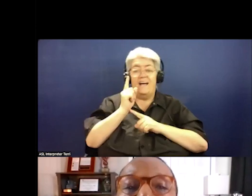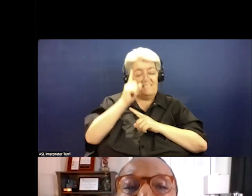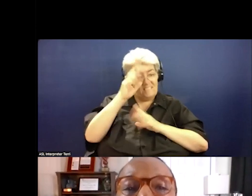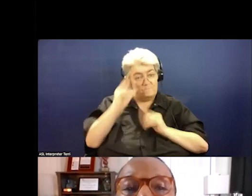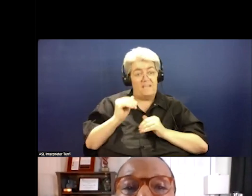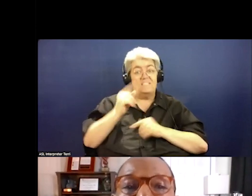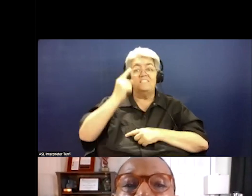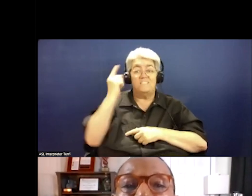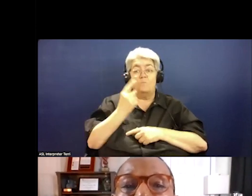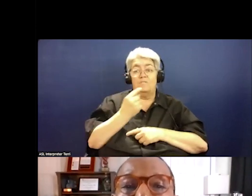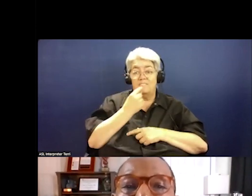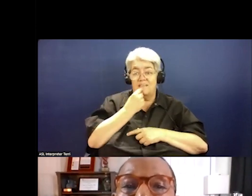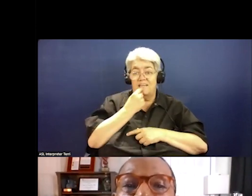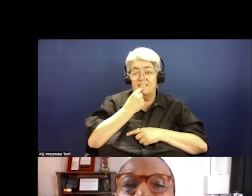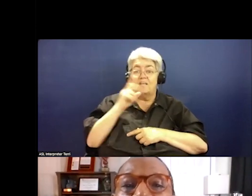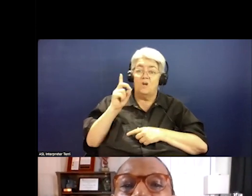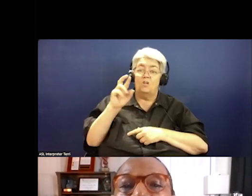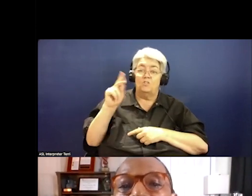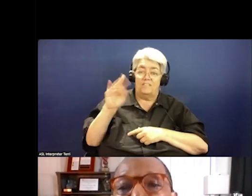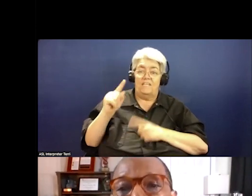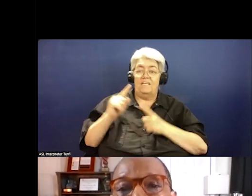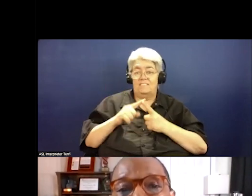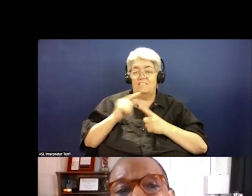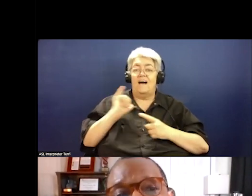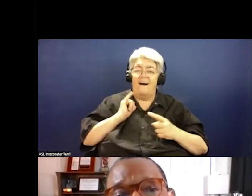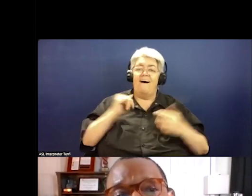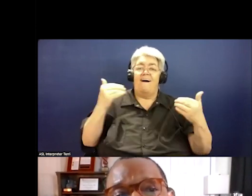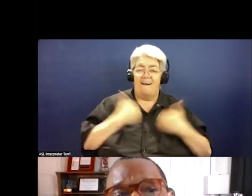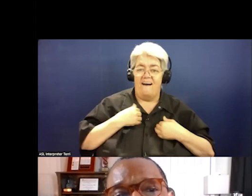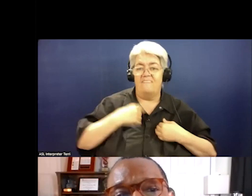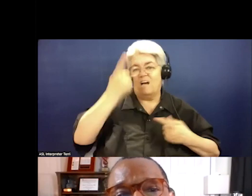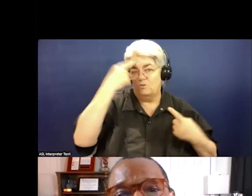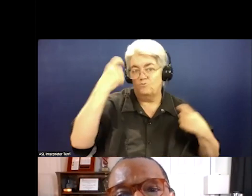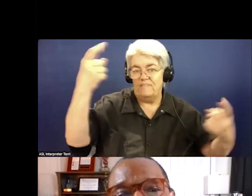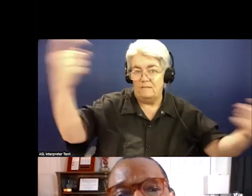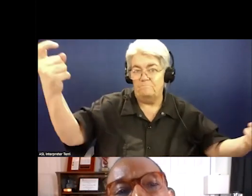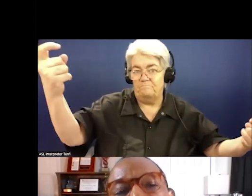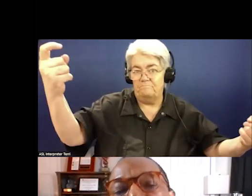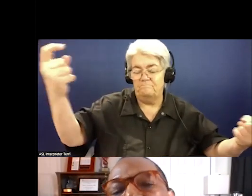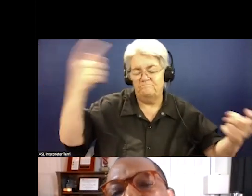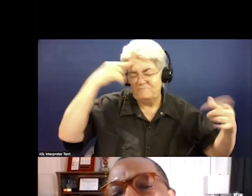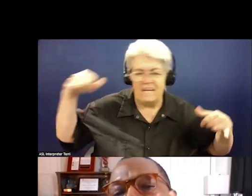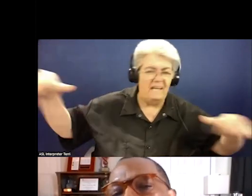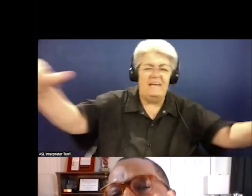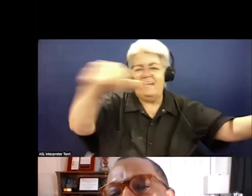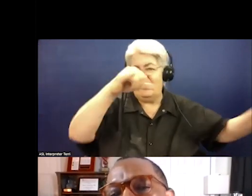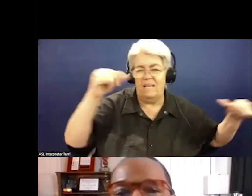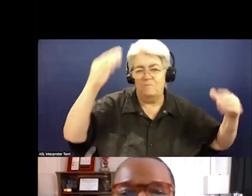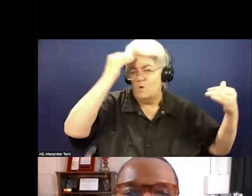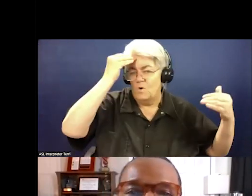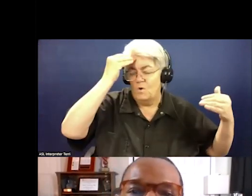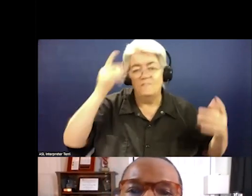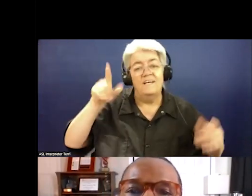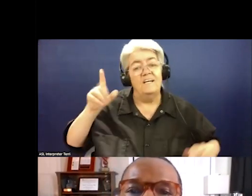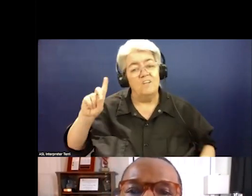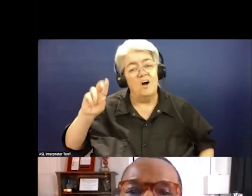was not quoting the doc Dr. King's iconic, I have a dream speech. Think about the lofty aspirations that